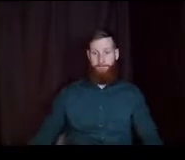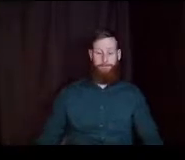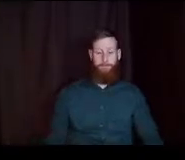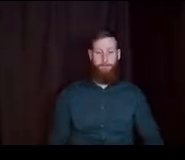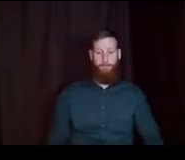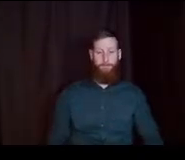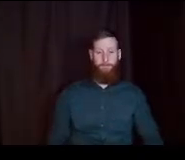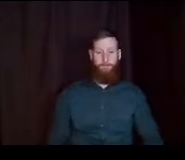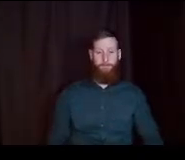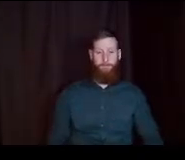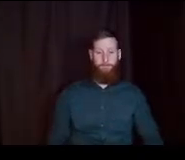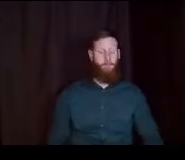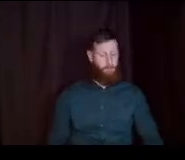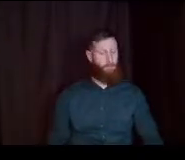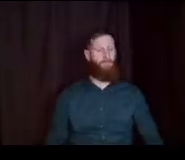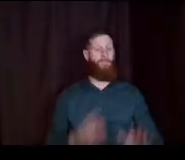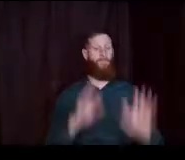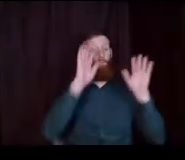Great.